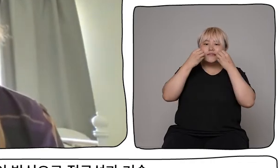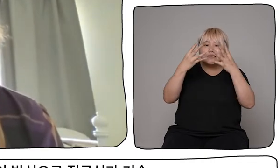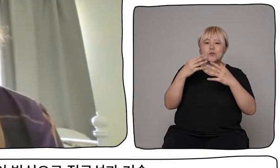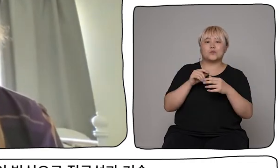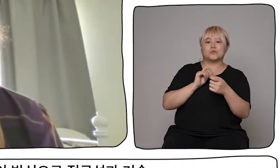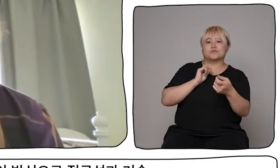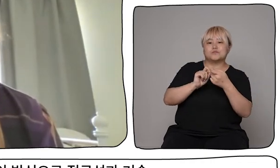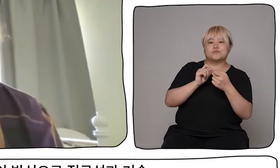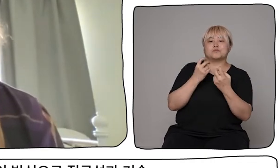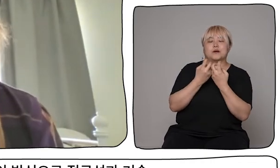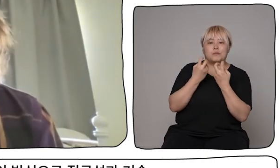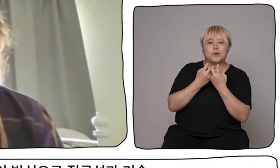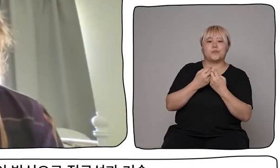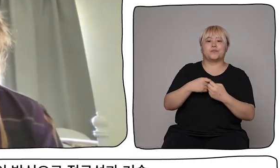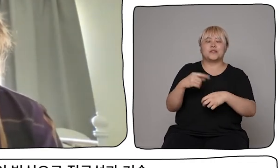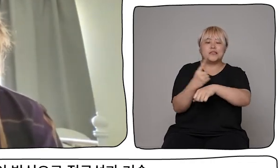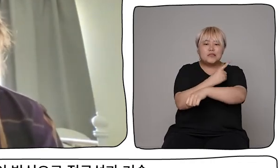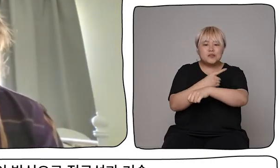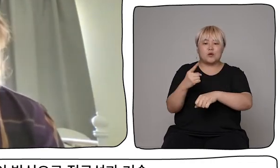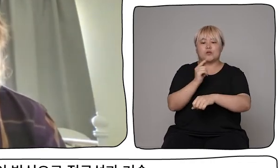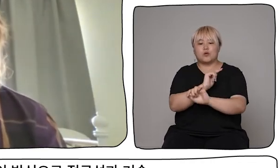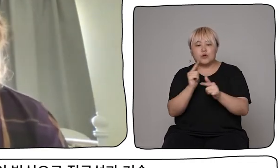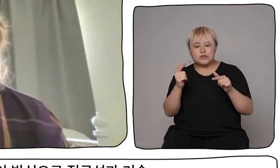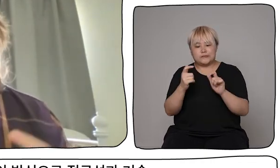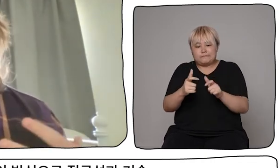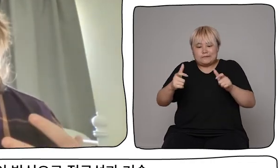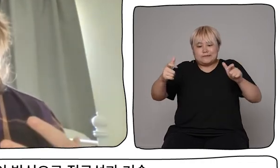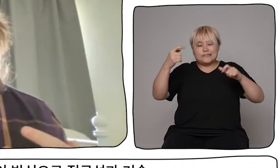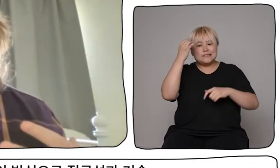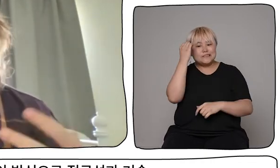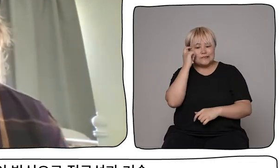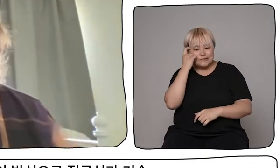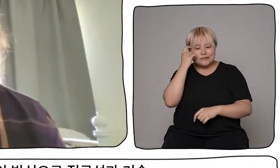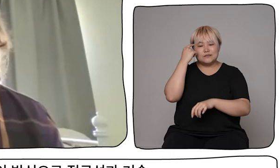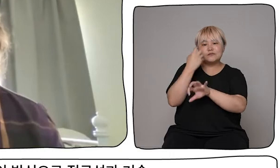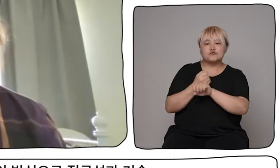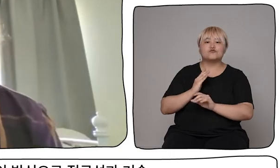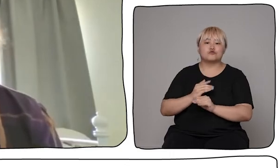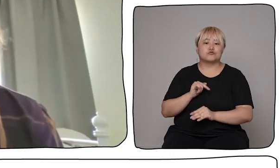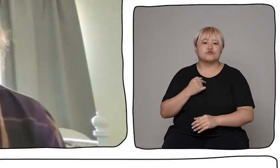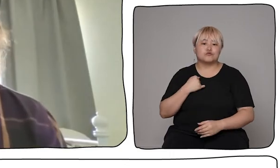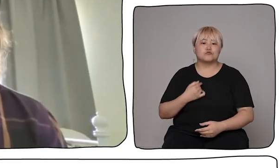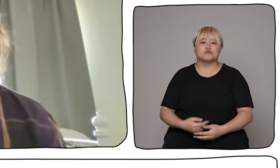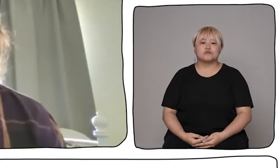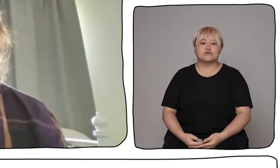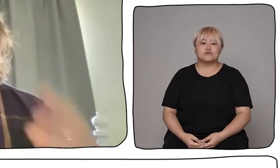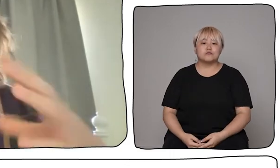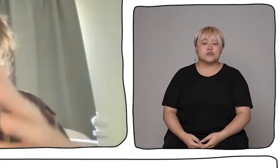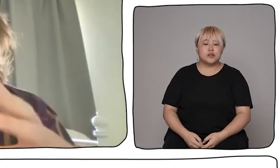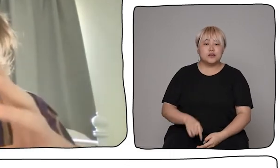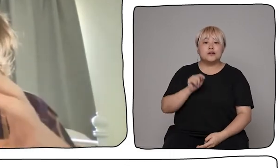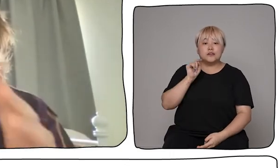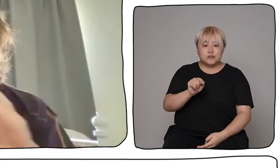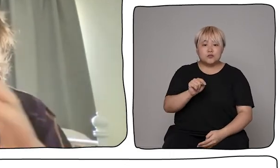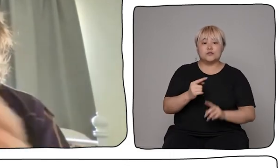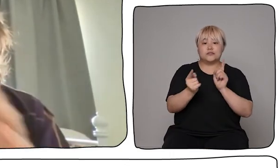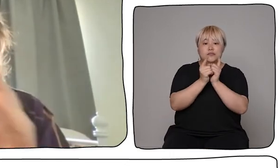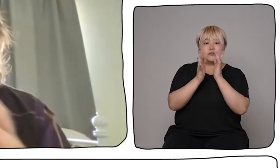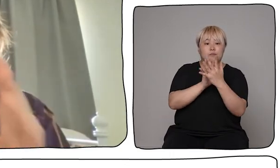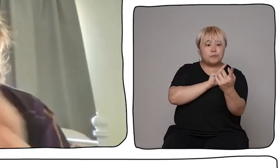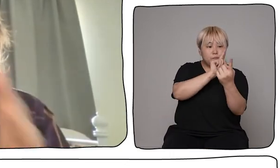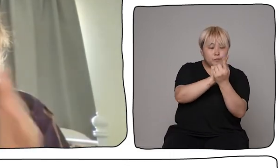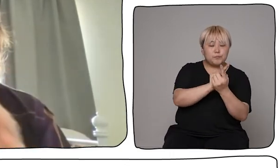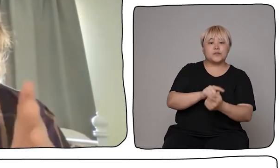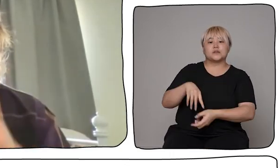accessibility and technology and digital access, both within an in-person traditional